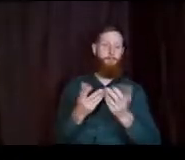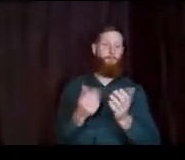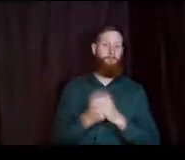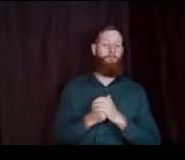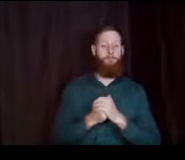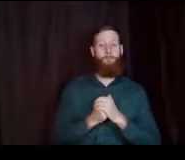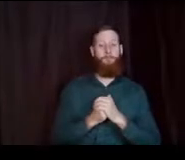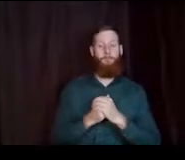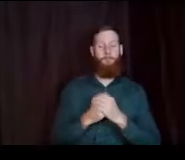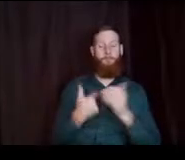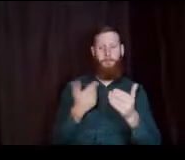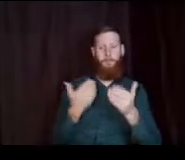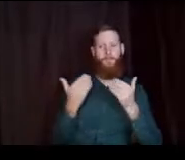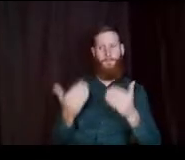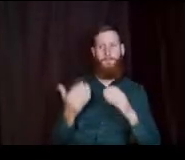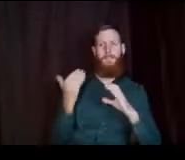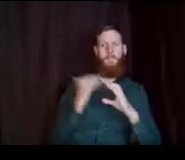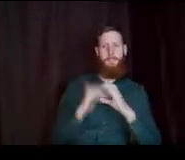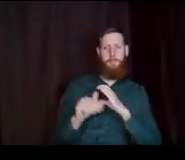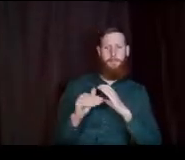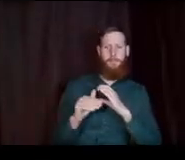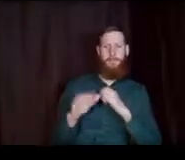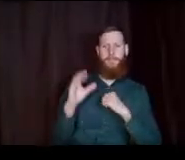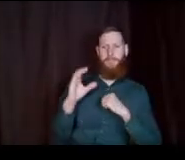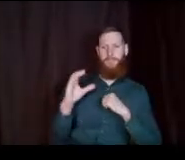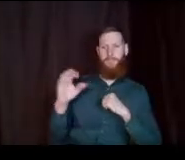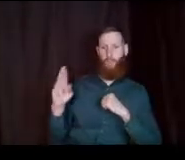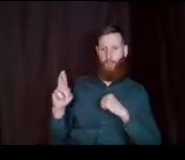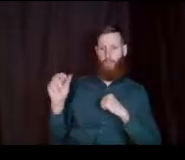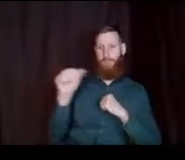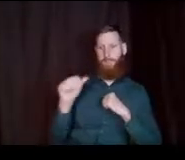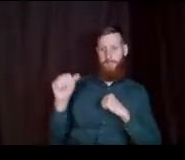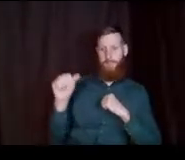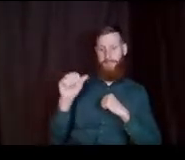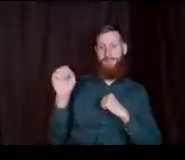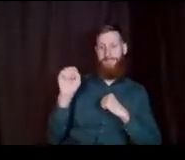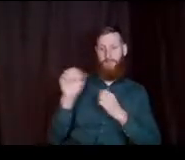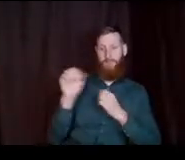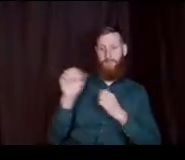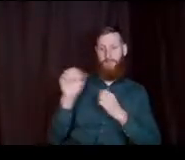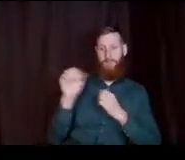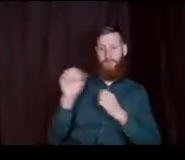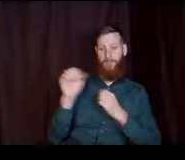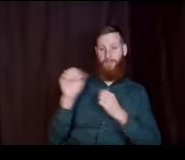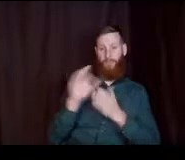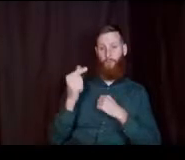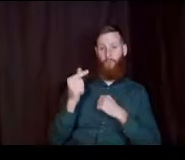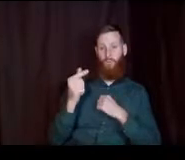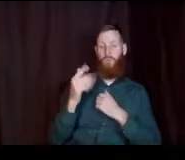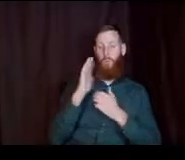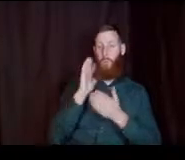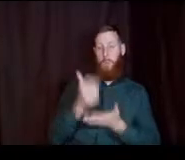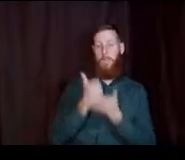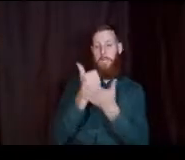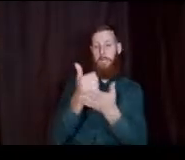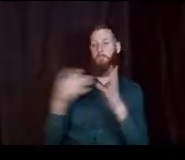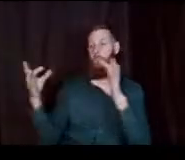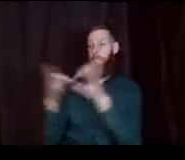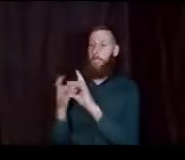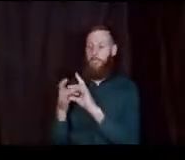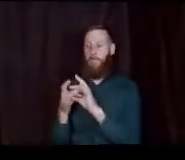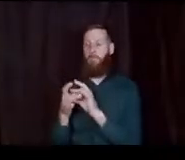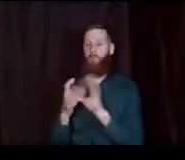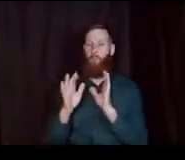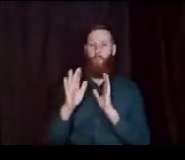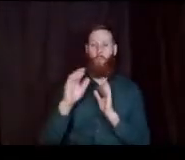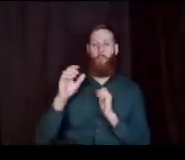would go ahead and again email CCR at Seattle schools dot org and we will make sure to get you connected to the support you need.